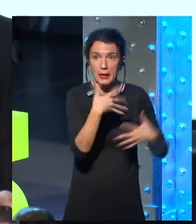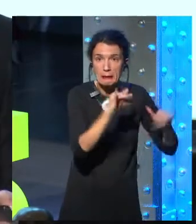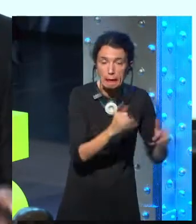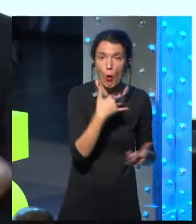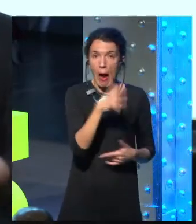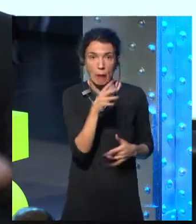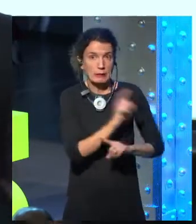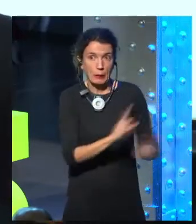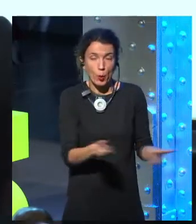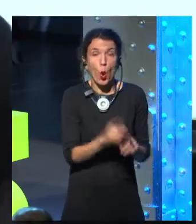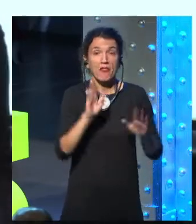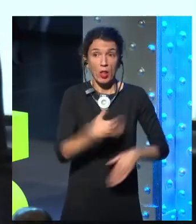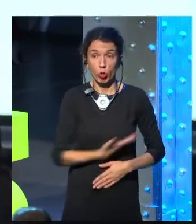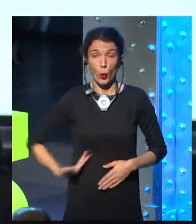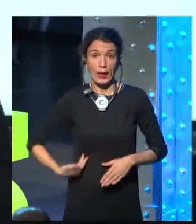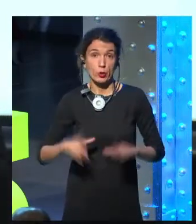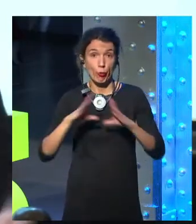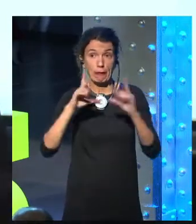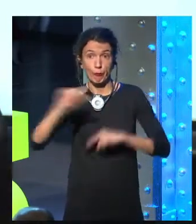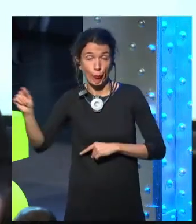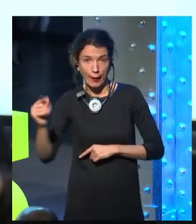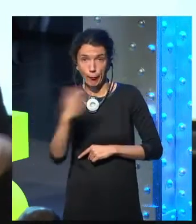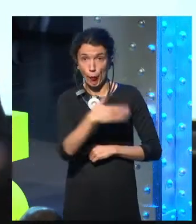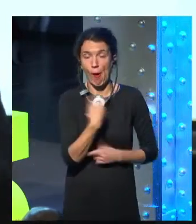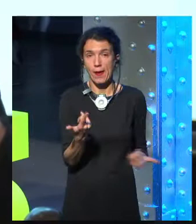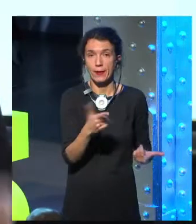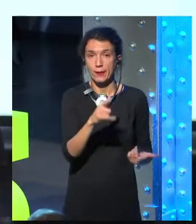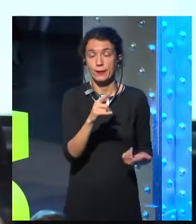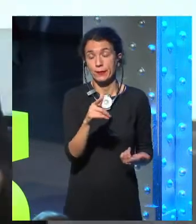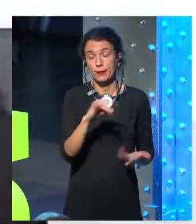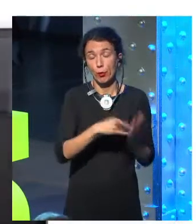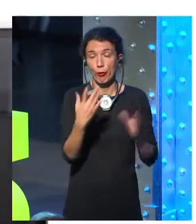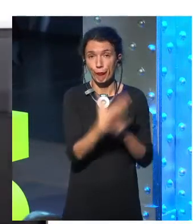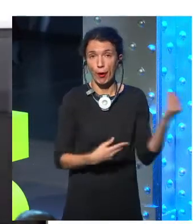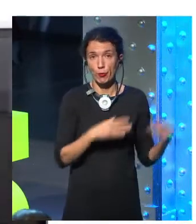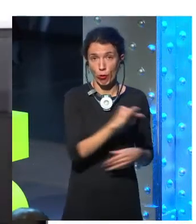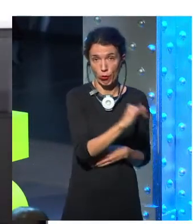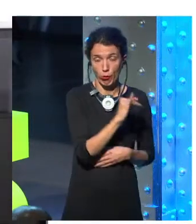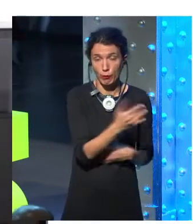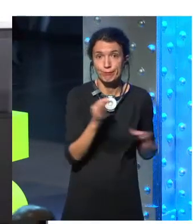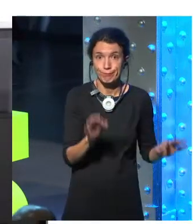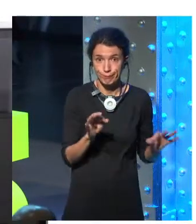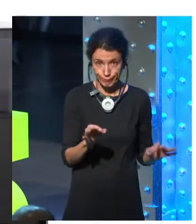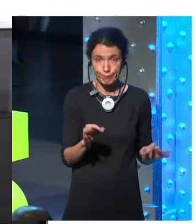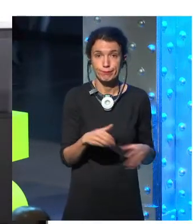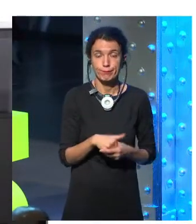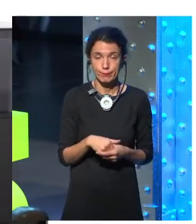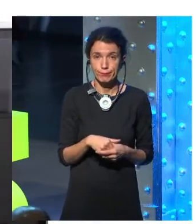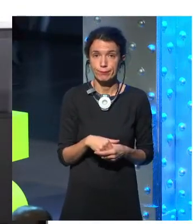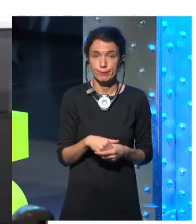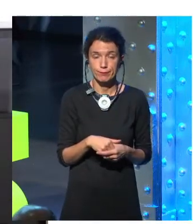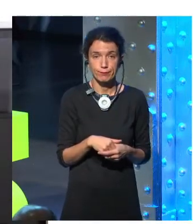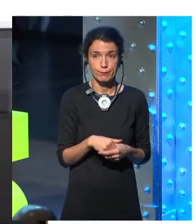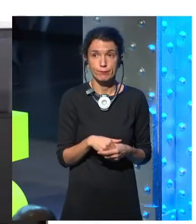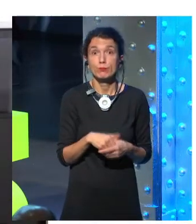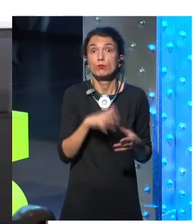human and somebody dies because of it, there's not really a lot of consumer protection or trying to figure out the right way to implement the